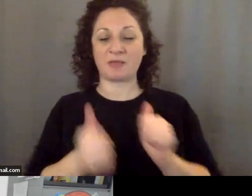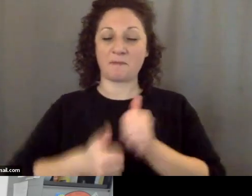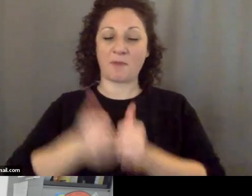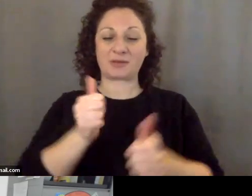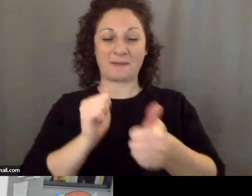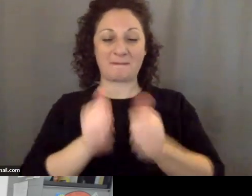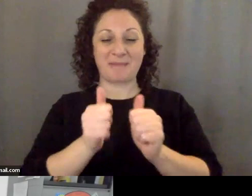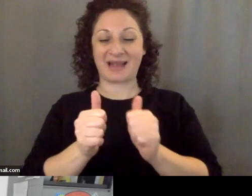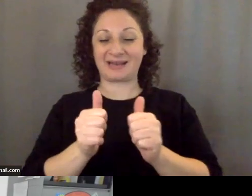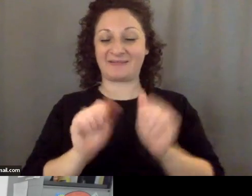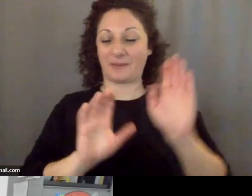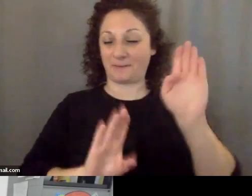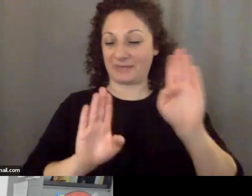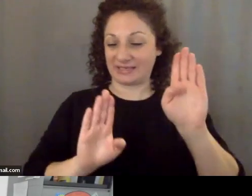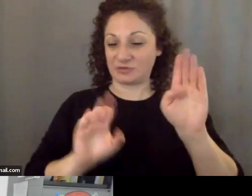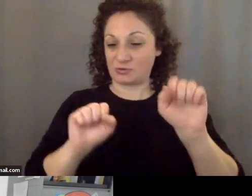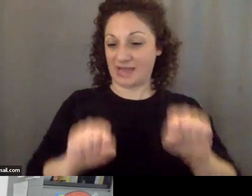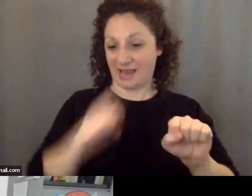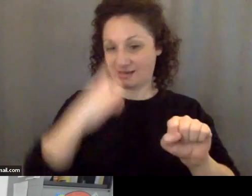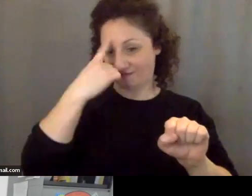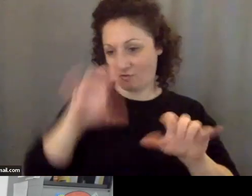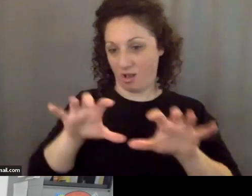in order to get that oil field.